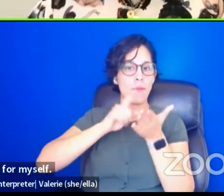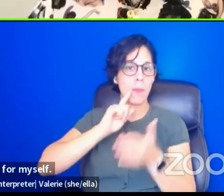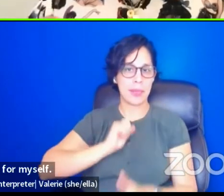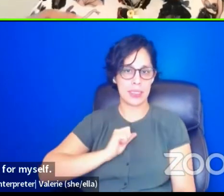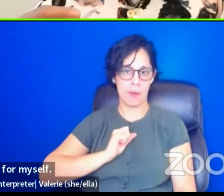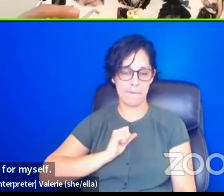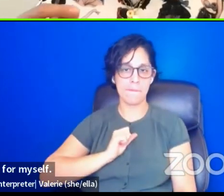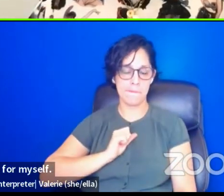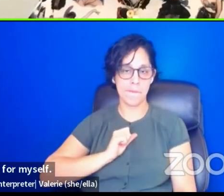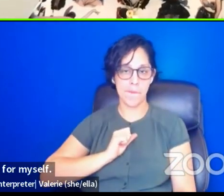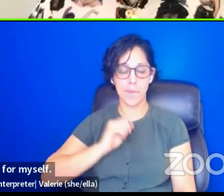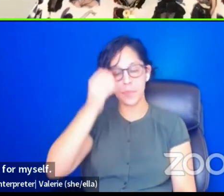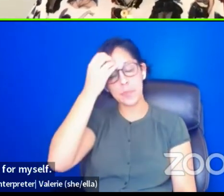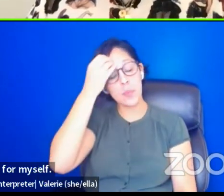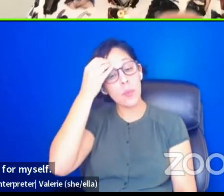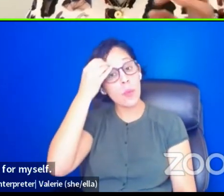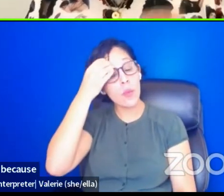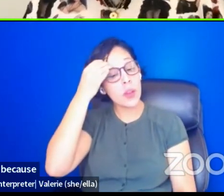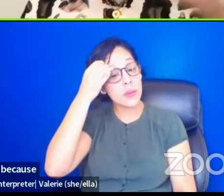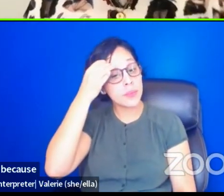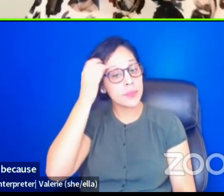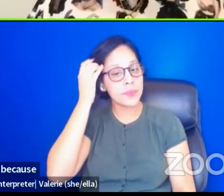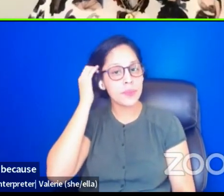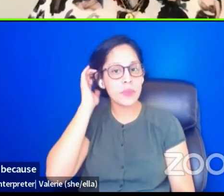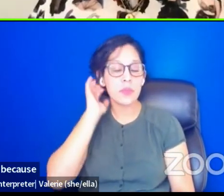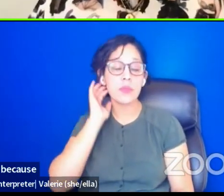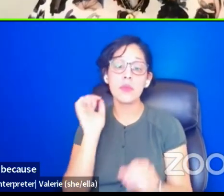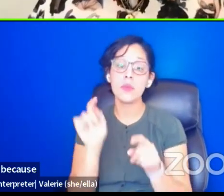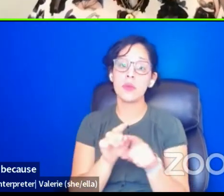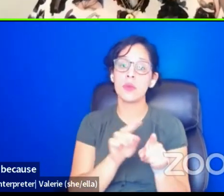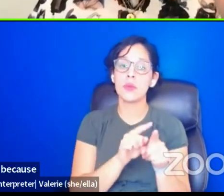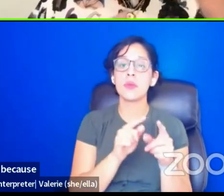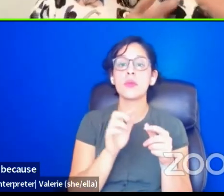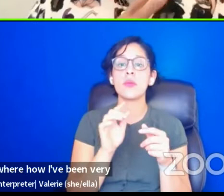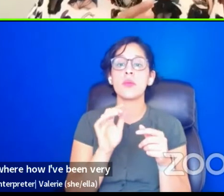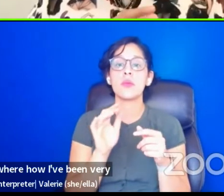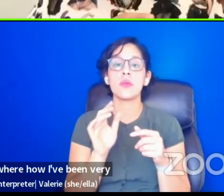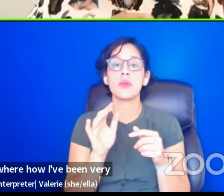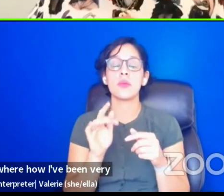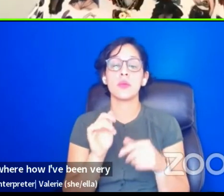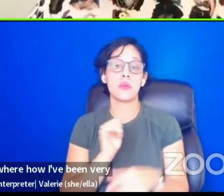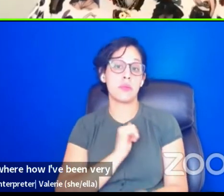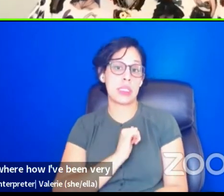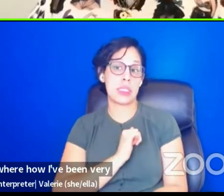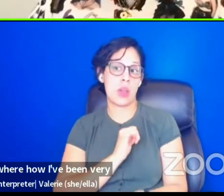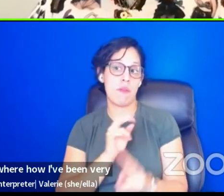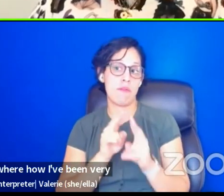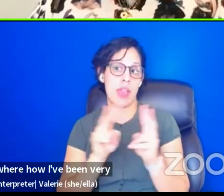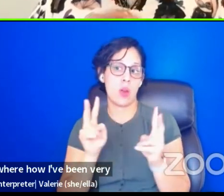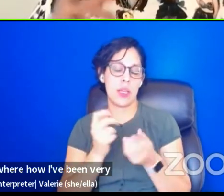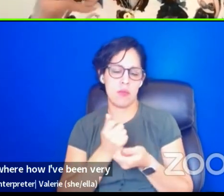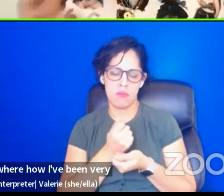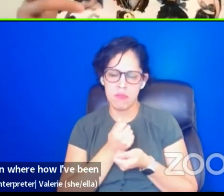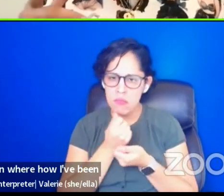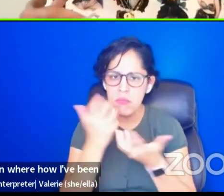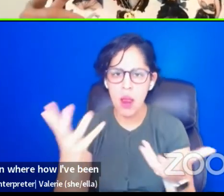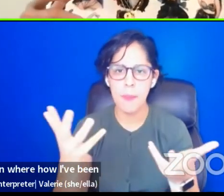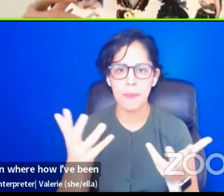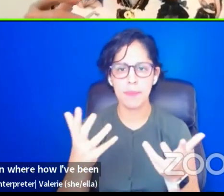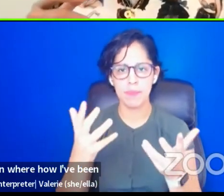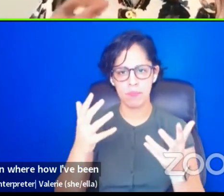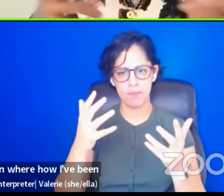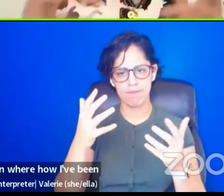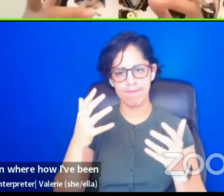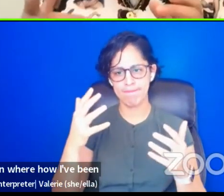also in, in, in ways, because given where, how I've been very vocal and very present